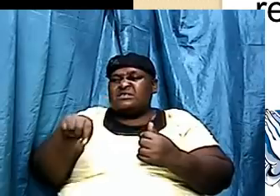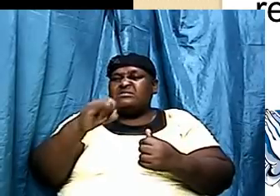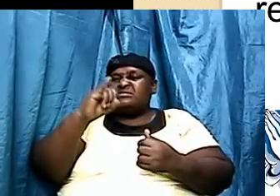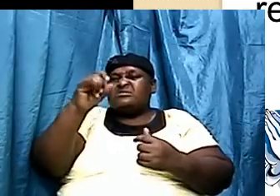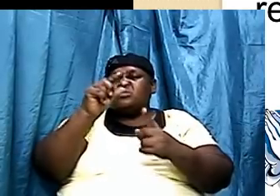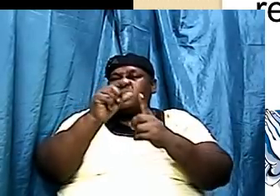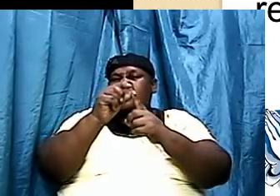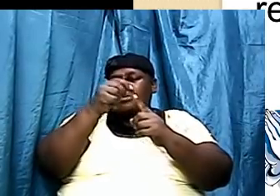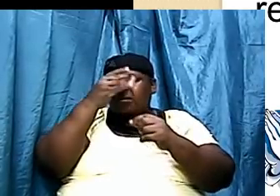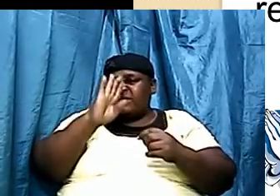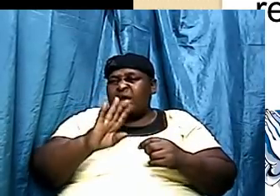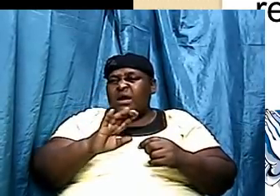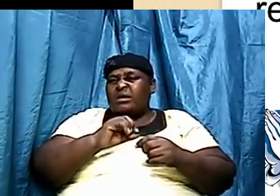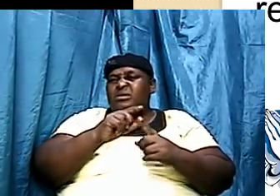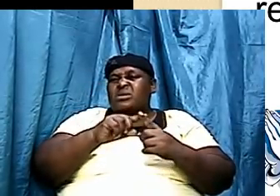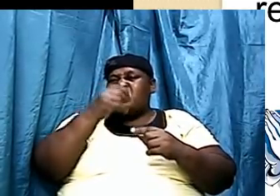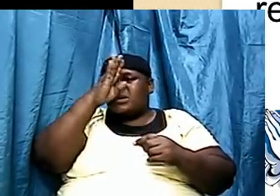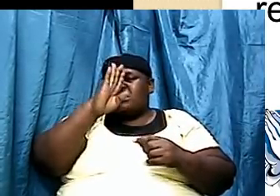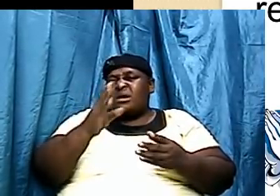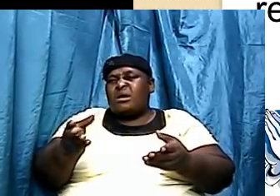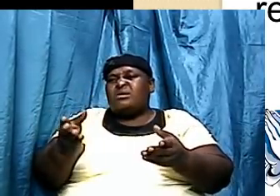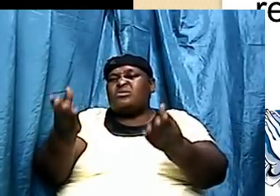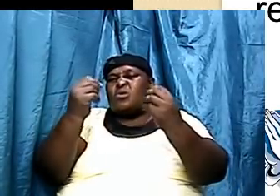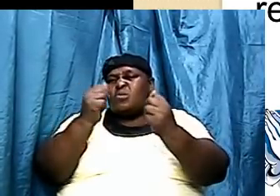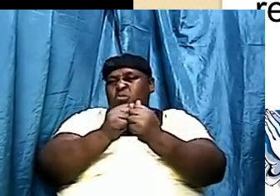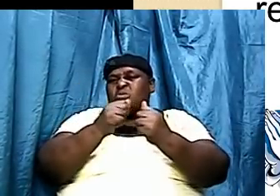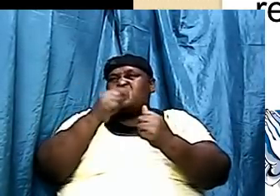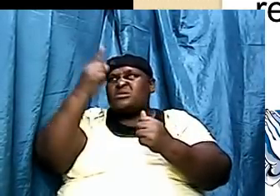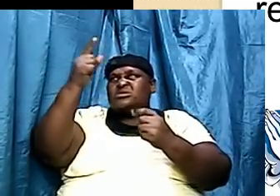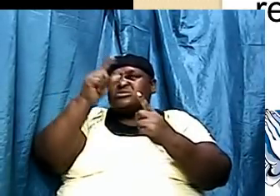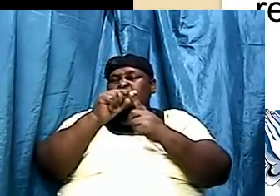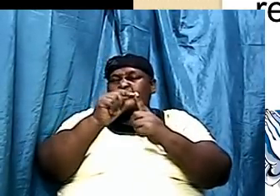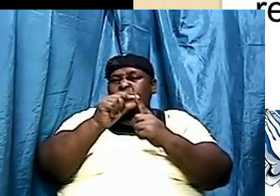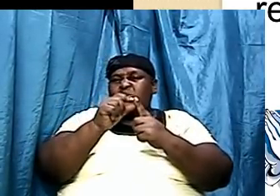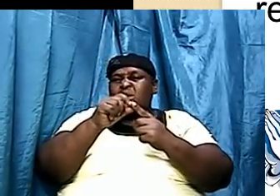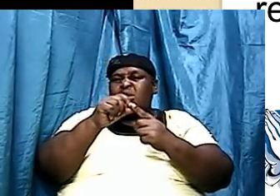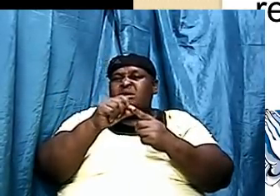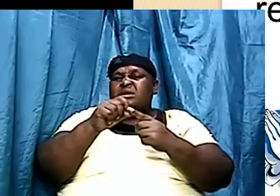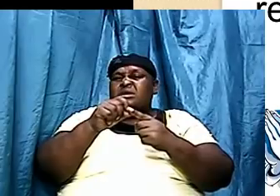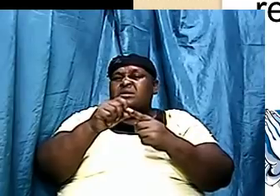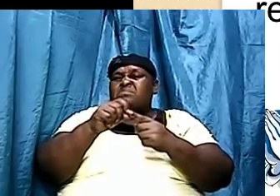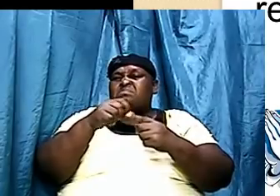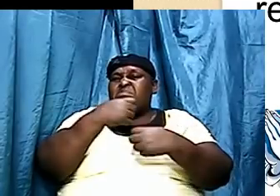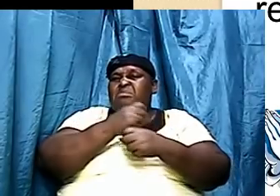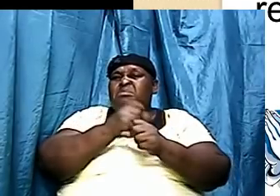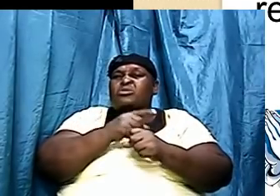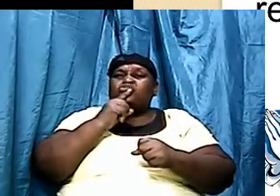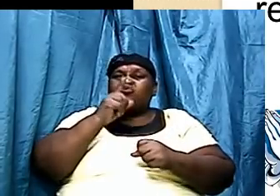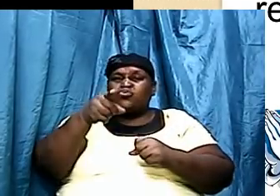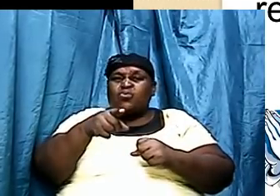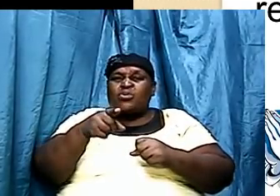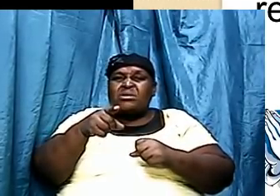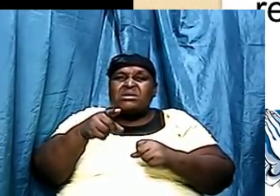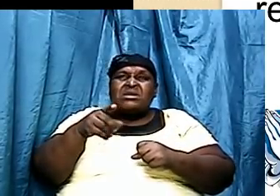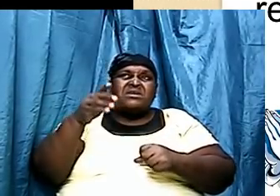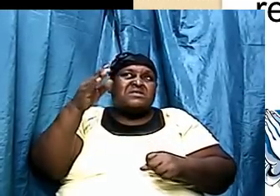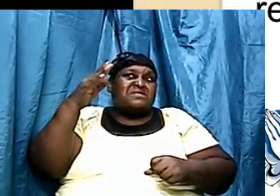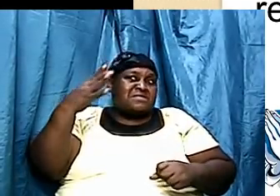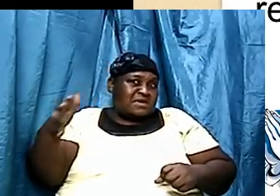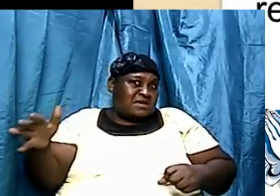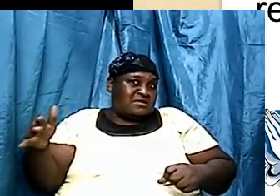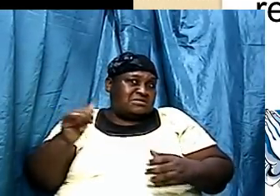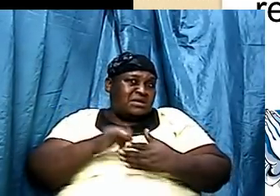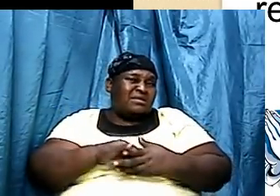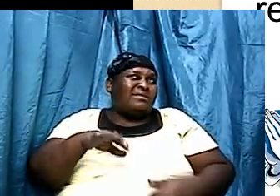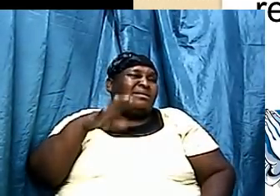did, He ensured that He placed at different points in the Word stuff that would have baffled the minds, even of people in that